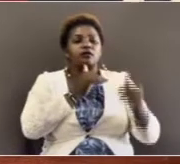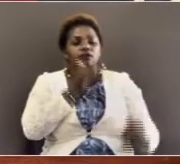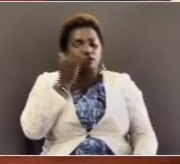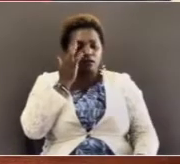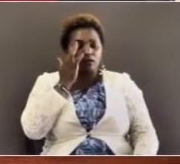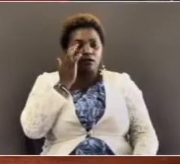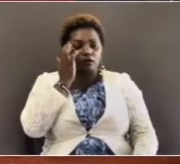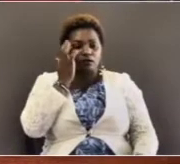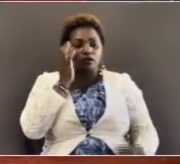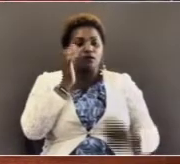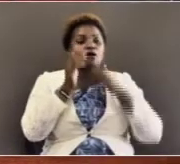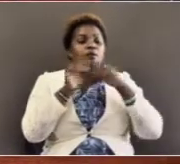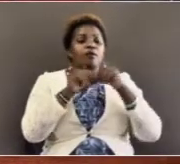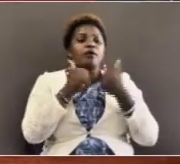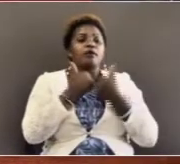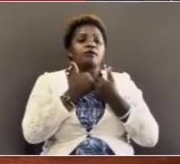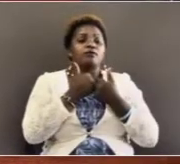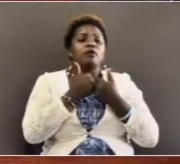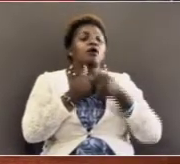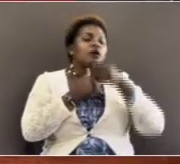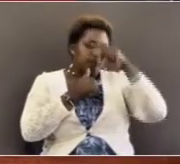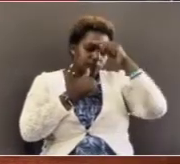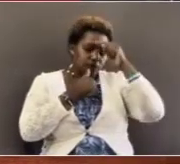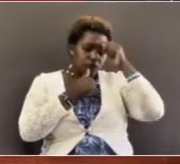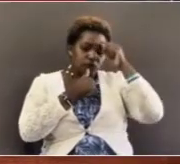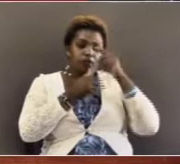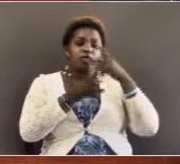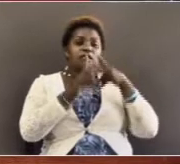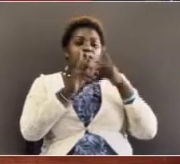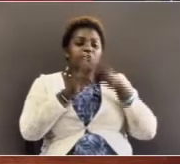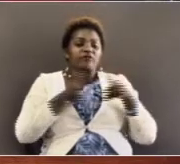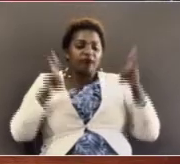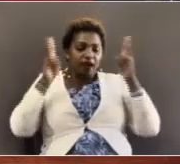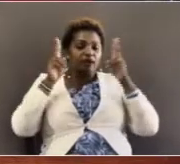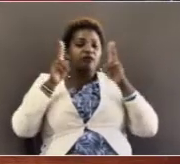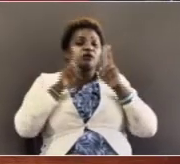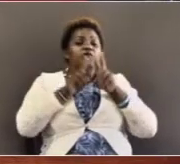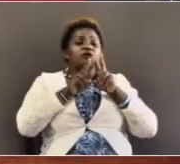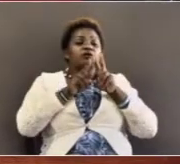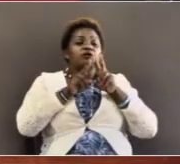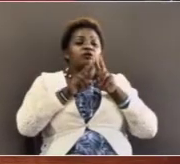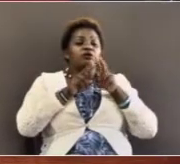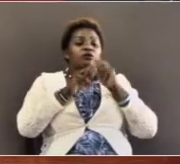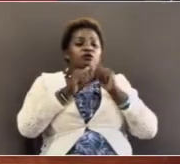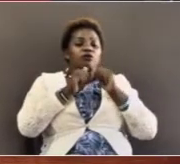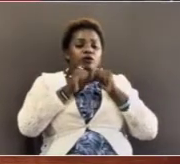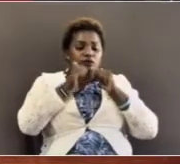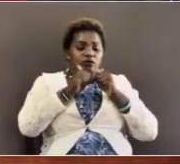there will be nothing to fear because he's such a valued friend